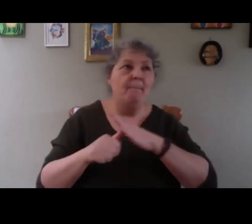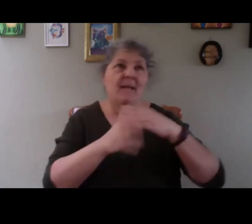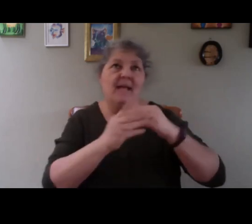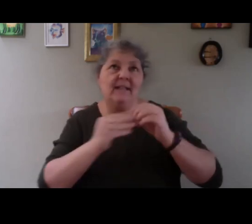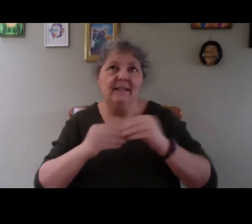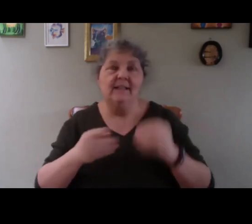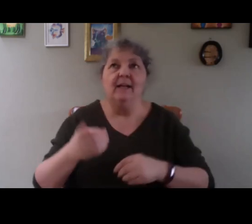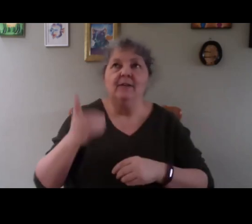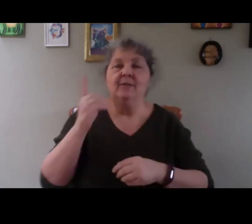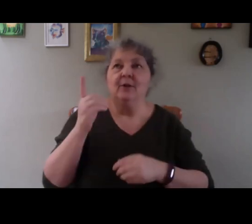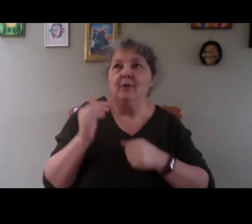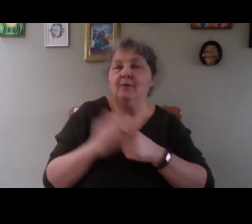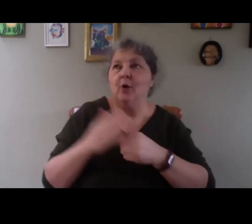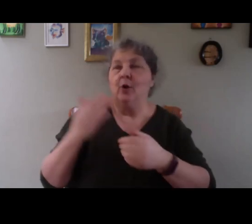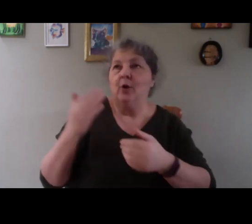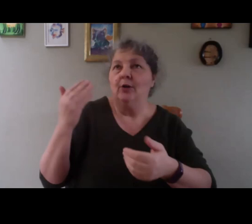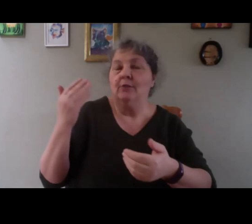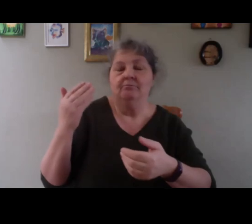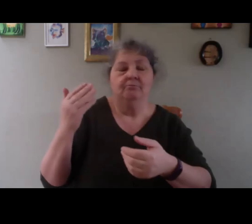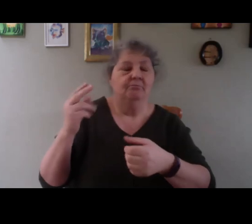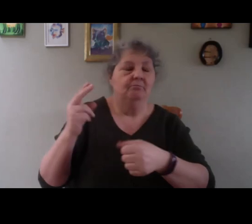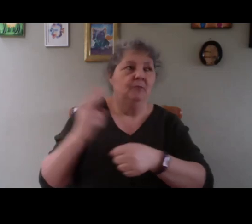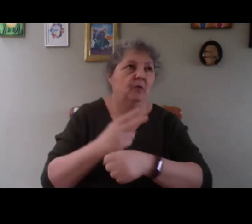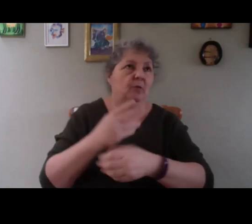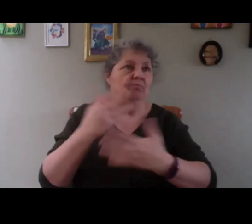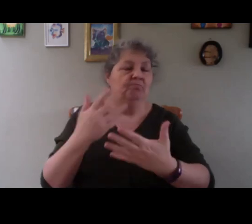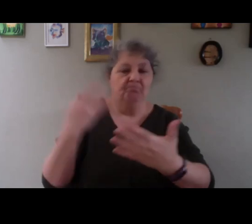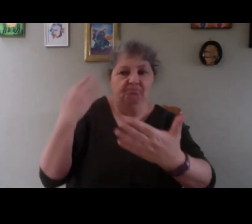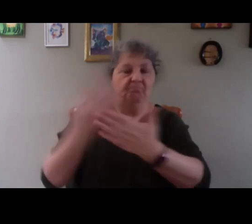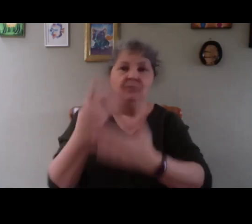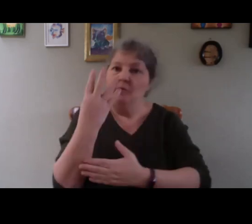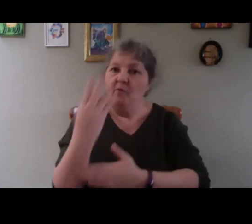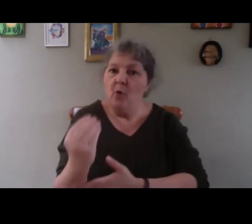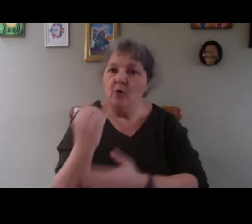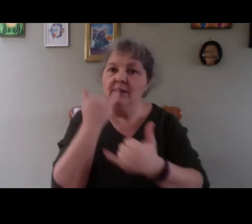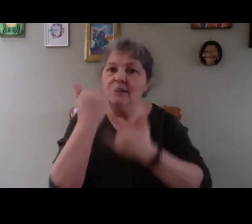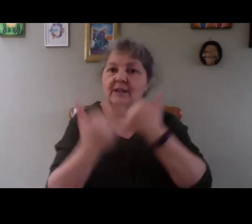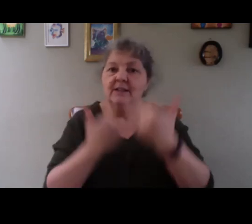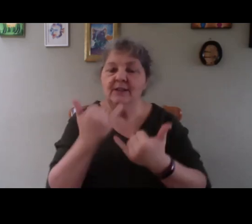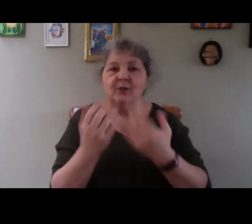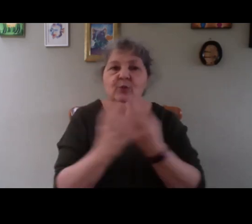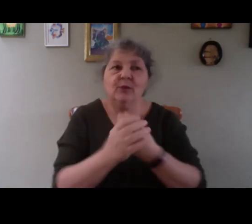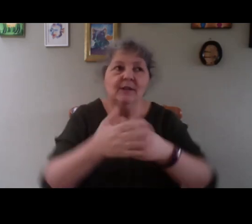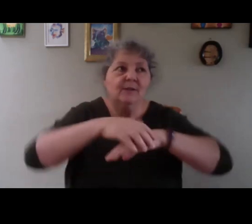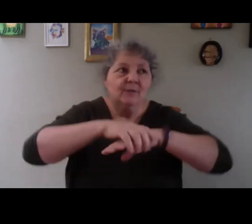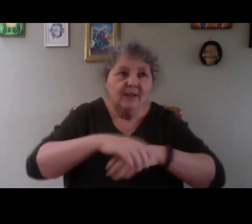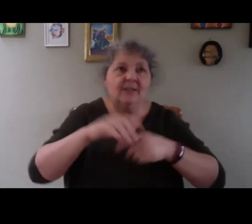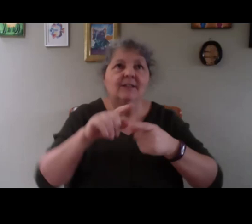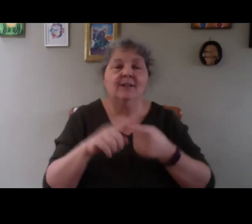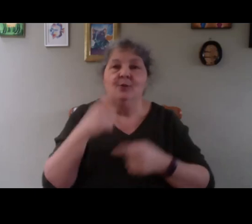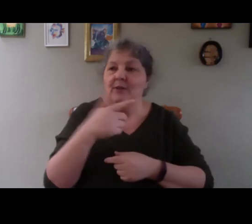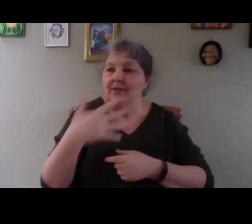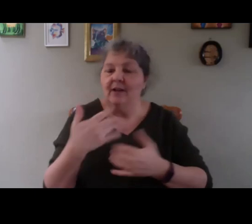done for over 40 years in France and 25 years